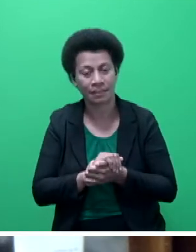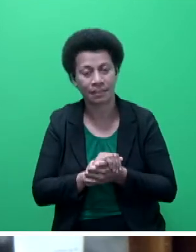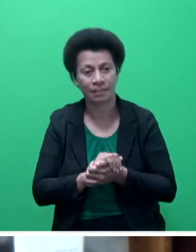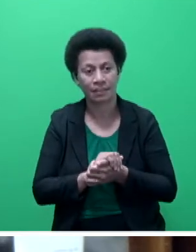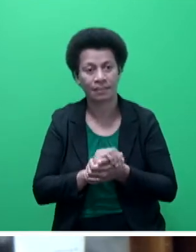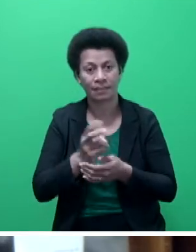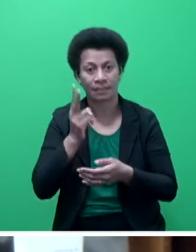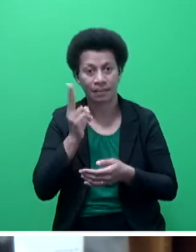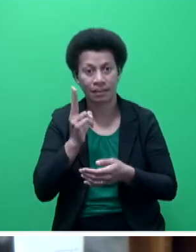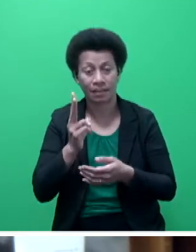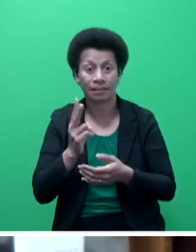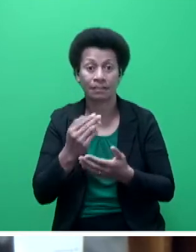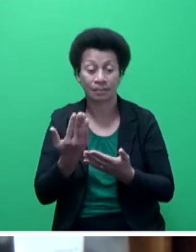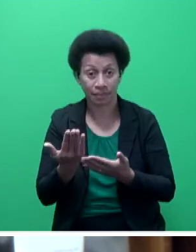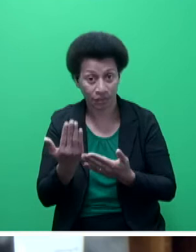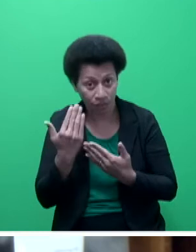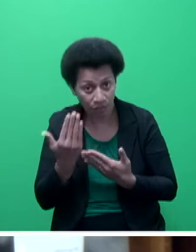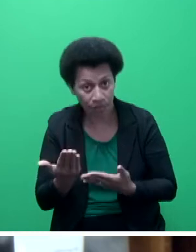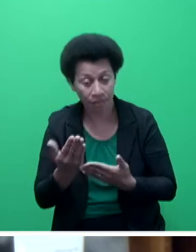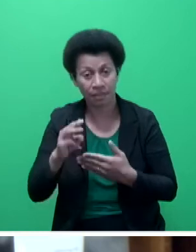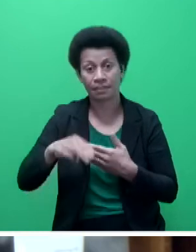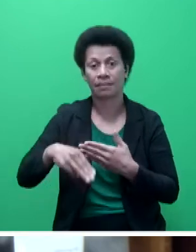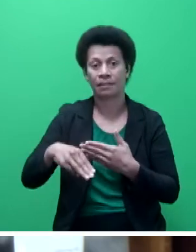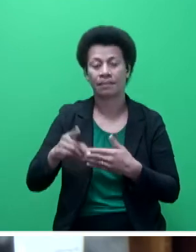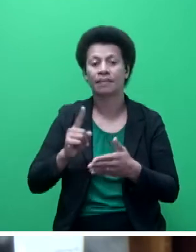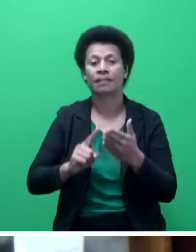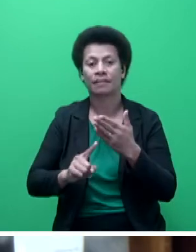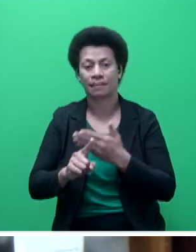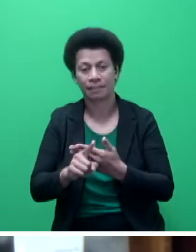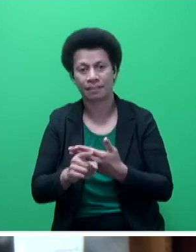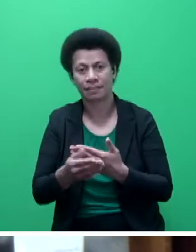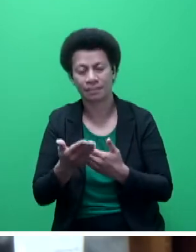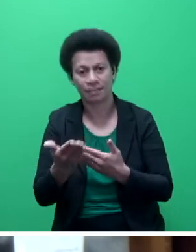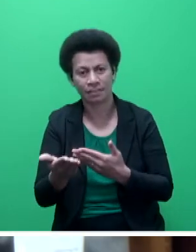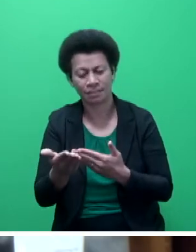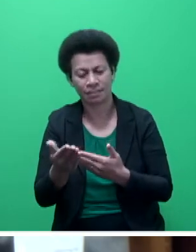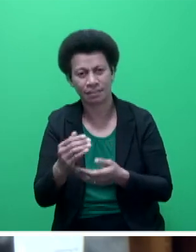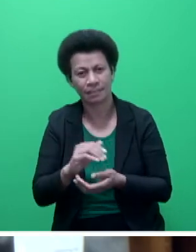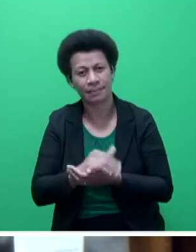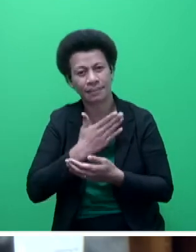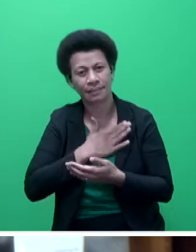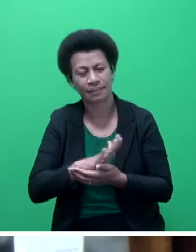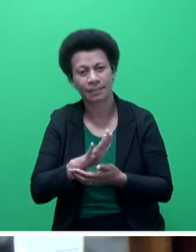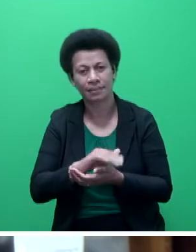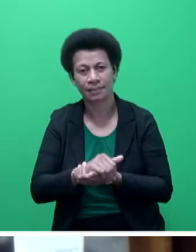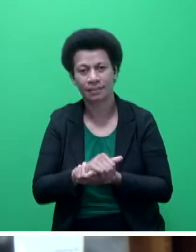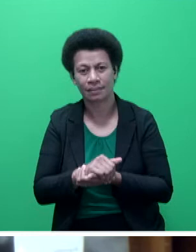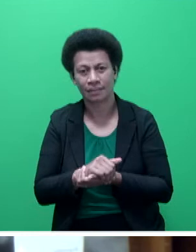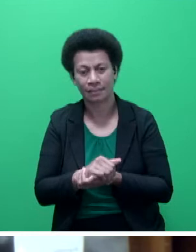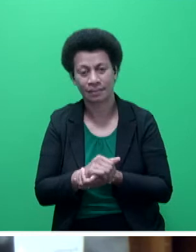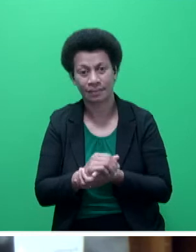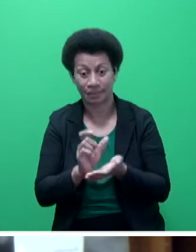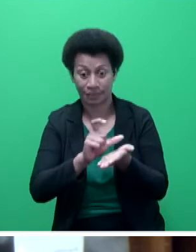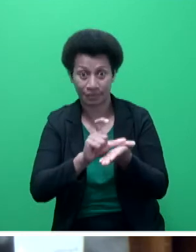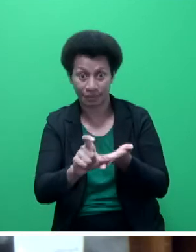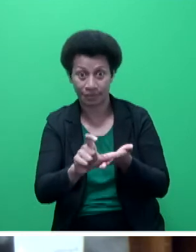the Honorable Member, Mr Speaker, sir, went on a diatribe regarding this. Mr Speaker, sir, we want to emphasise to Parliament that contrary